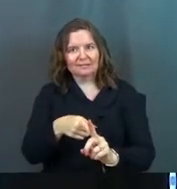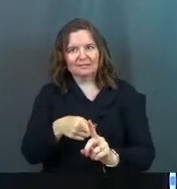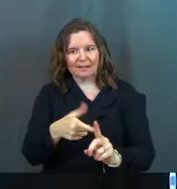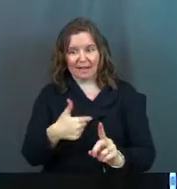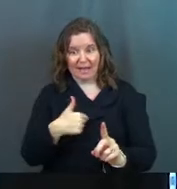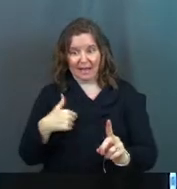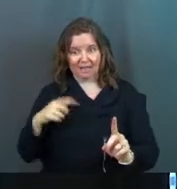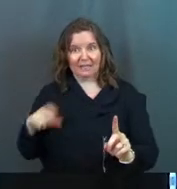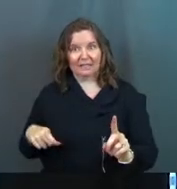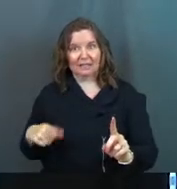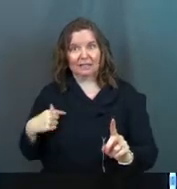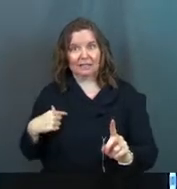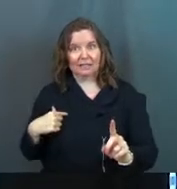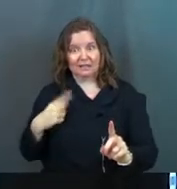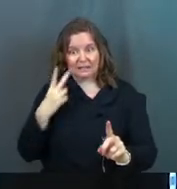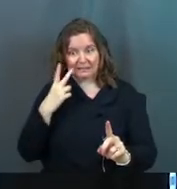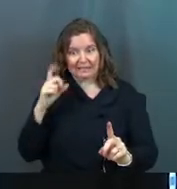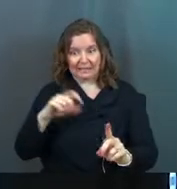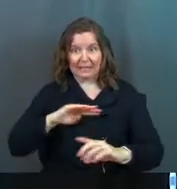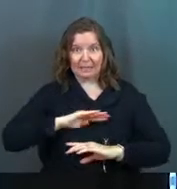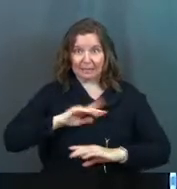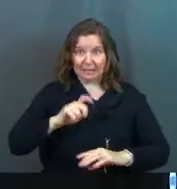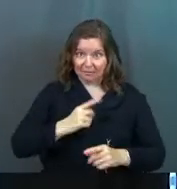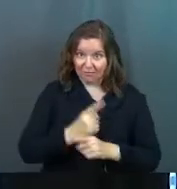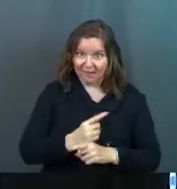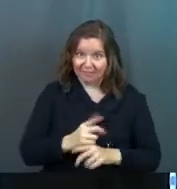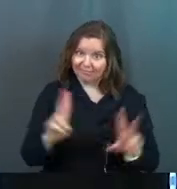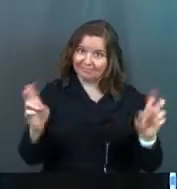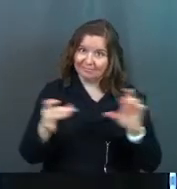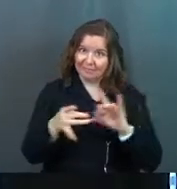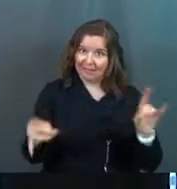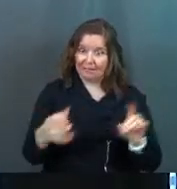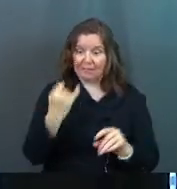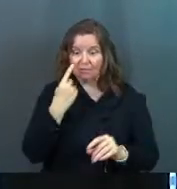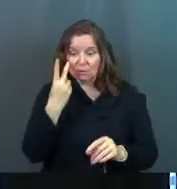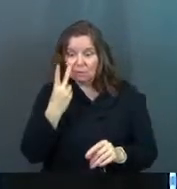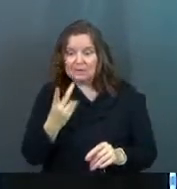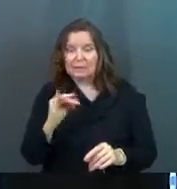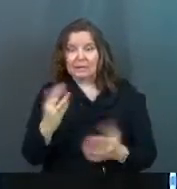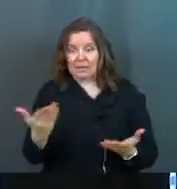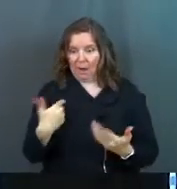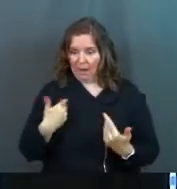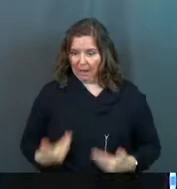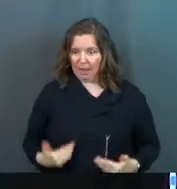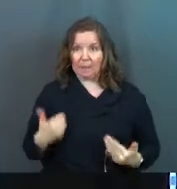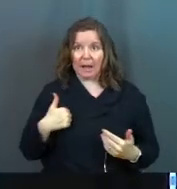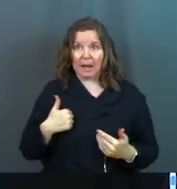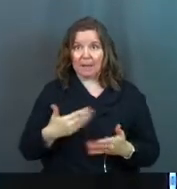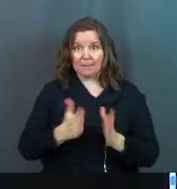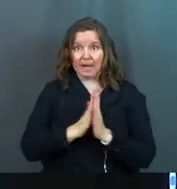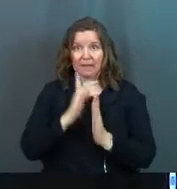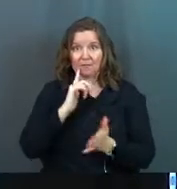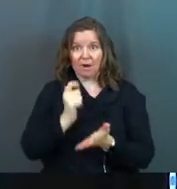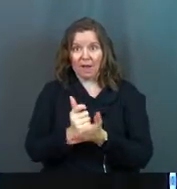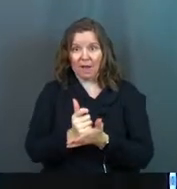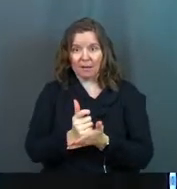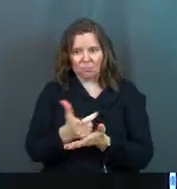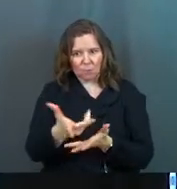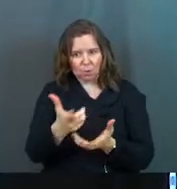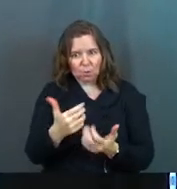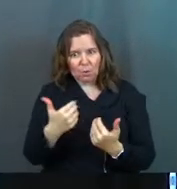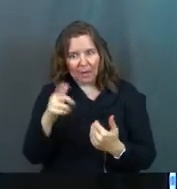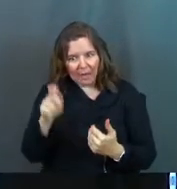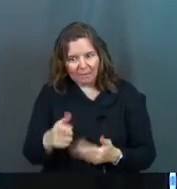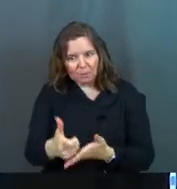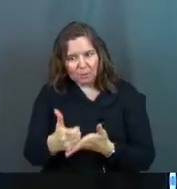I have a need. See, you need me to need. Right? Like, you see, like, here I am. I'm asking for help. Don't